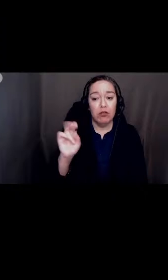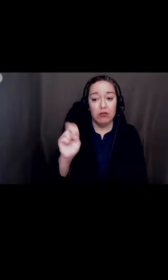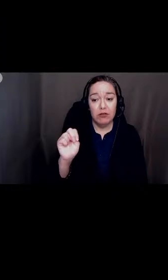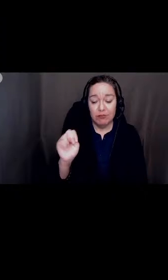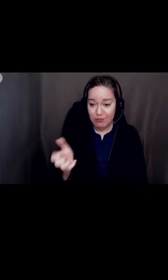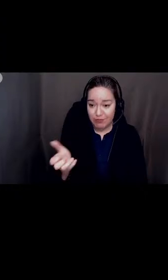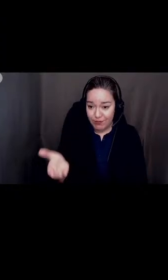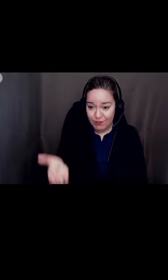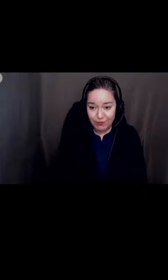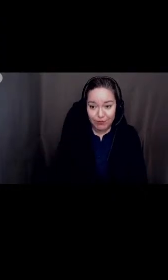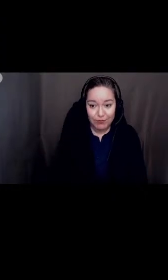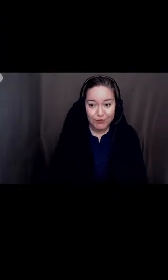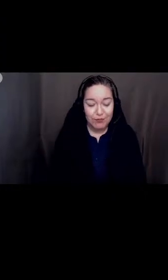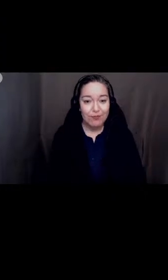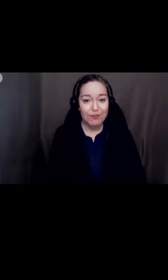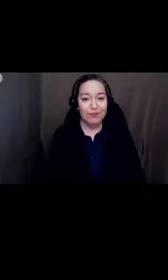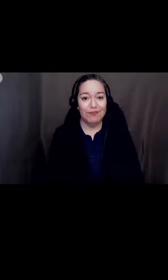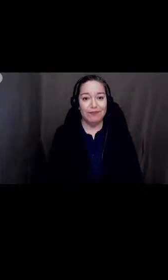Walton?